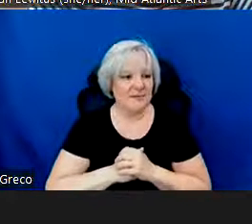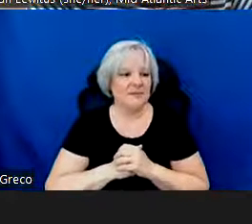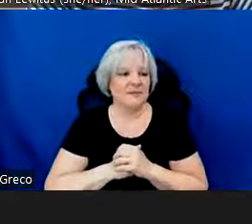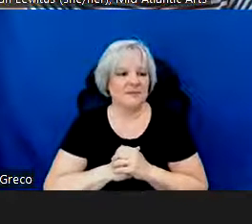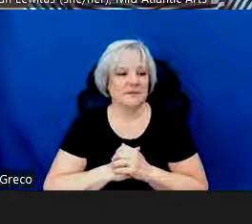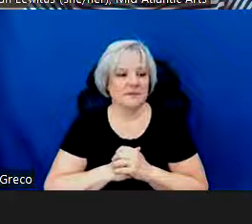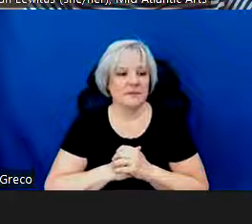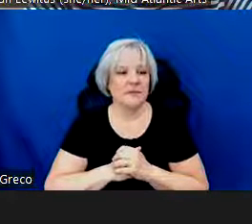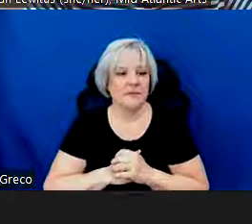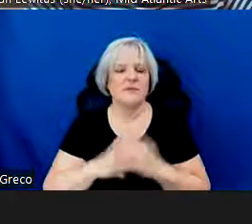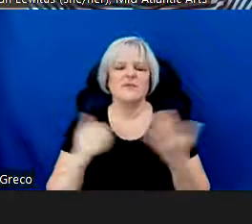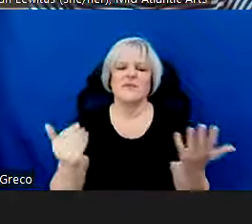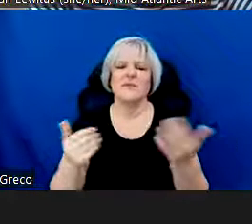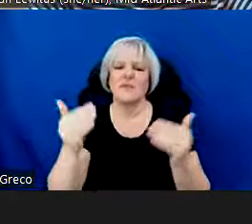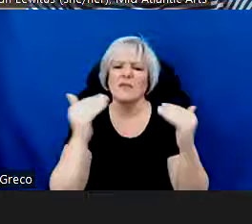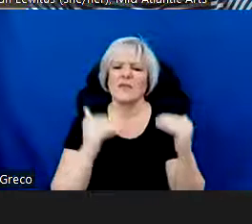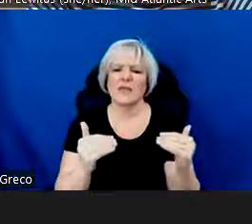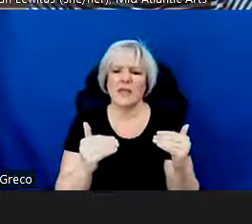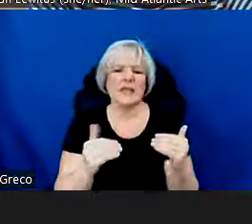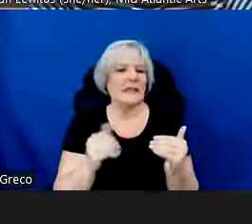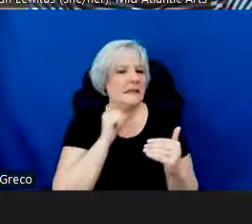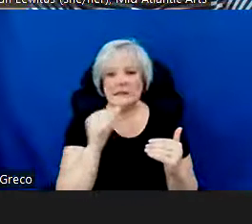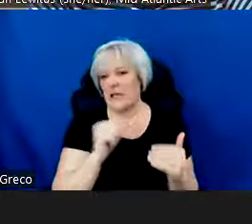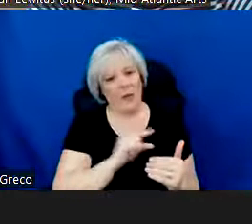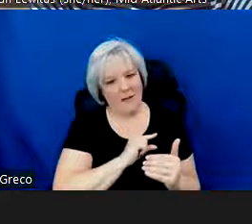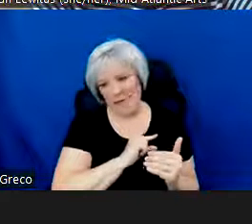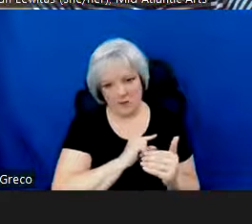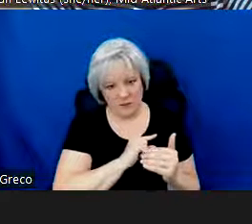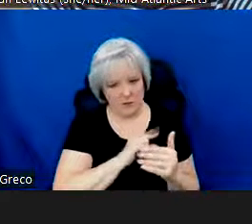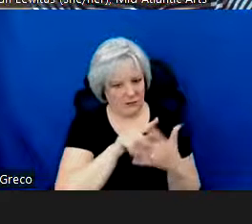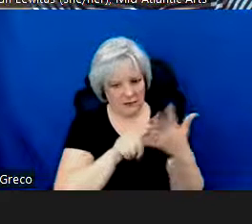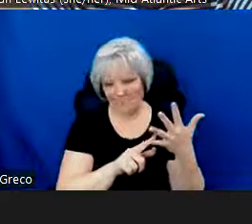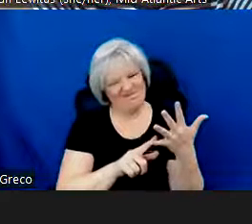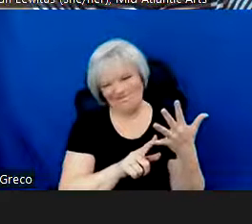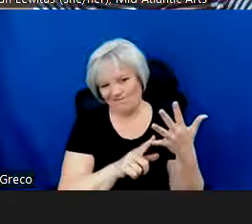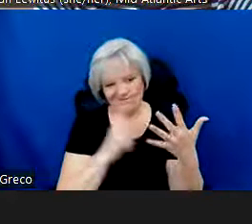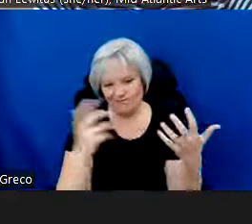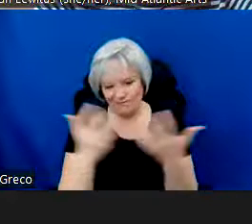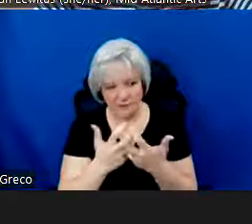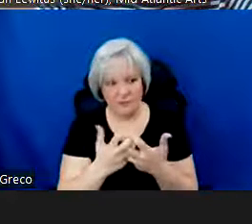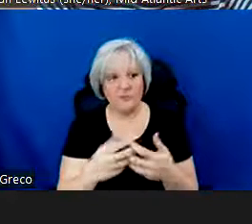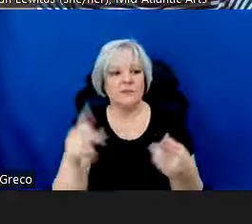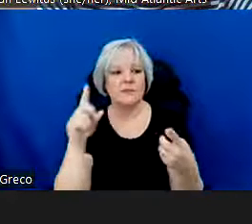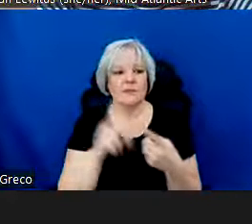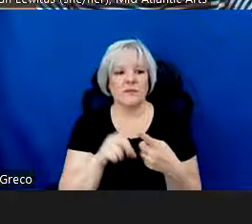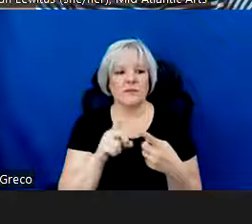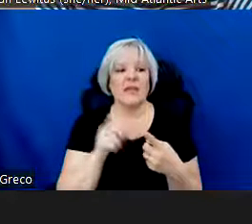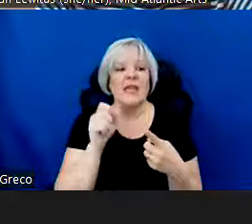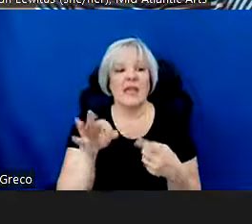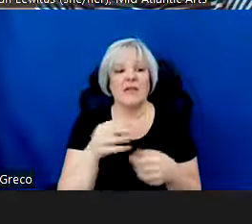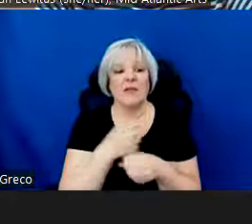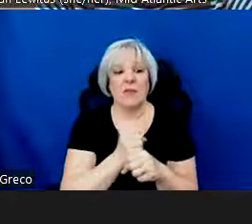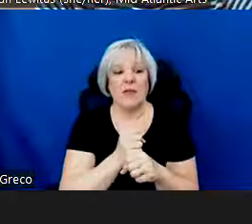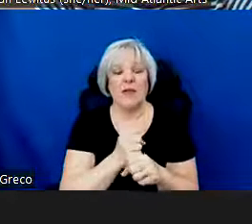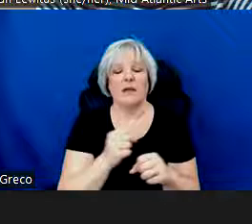So the following are not eligible for funding through Special Presenter Initiatives. Producing organizations